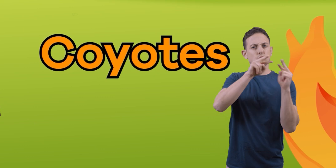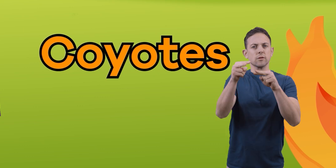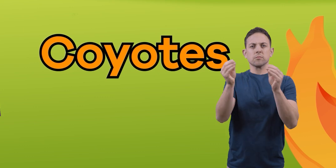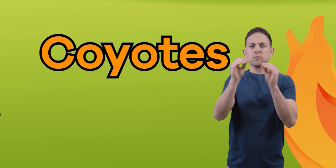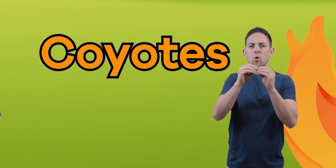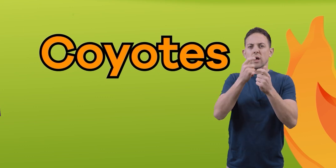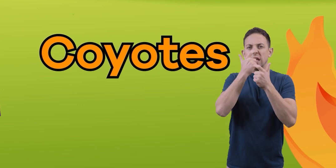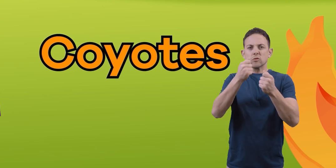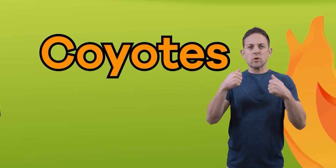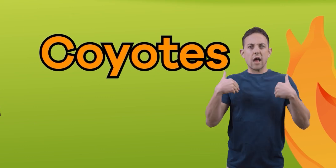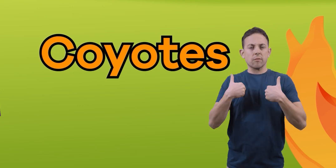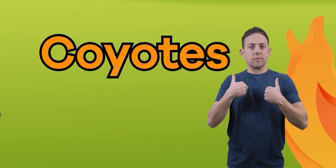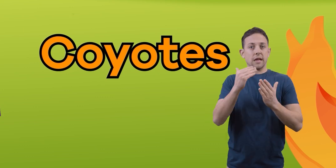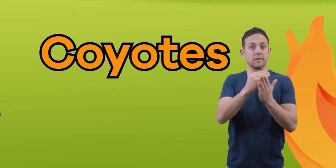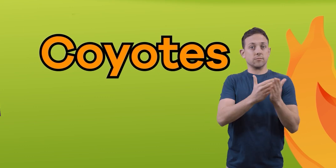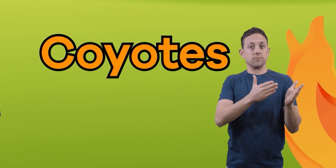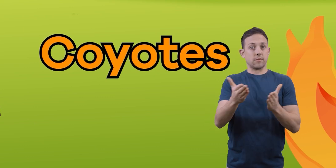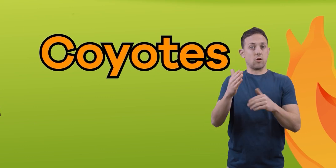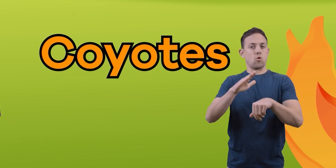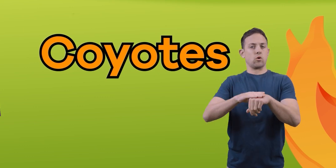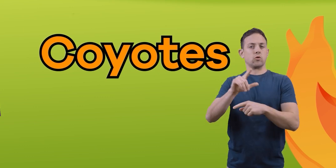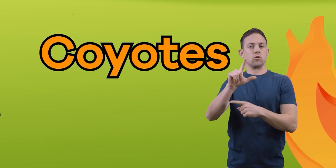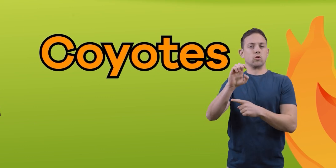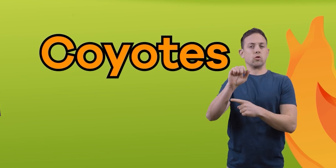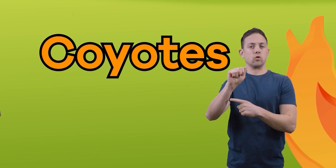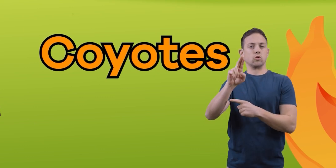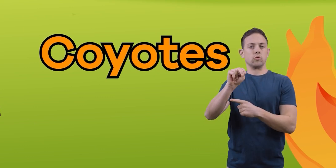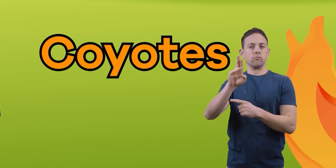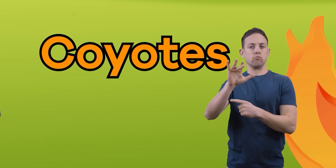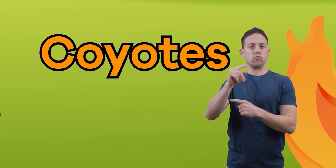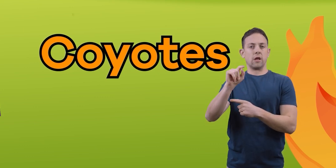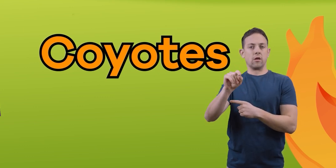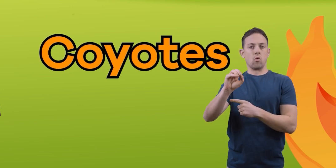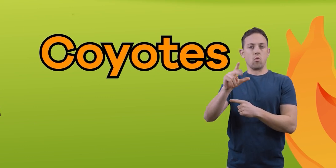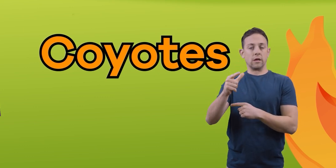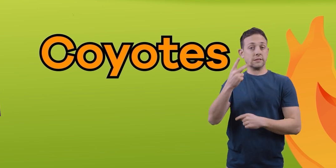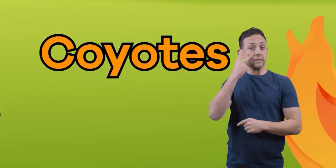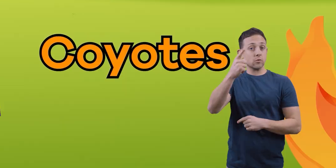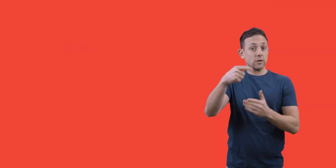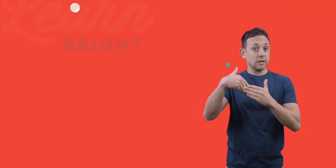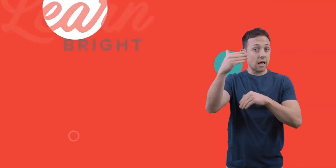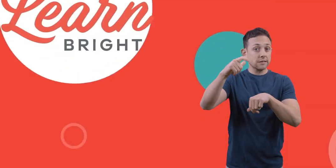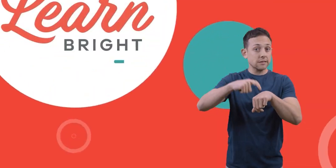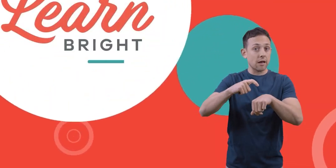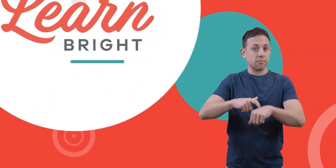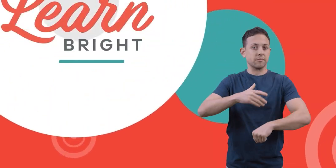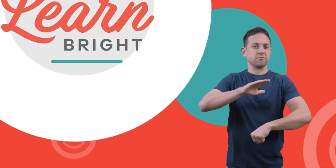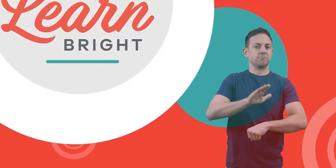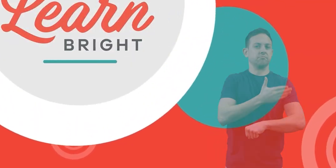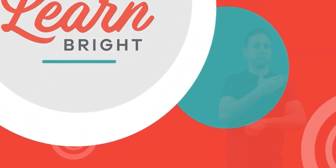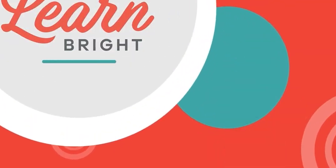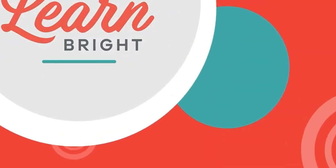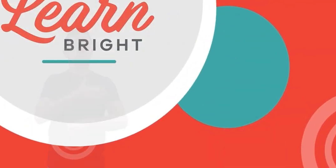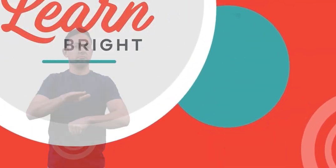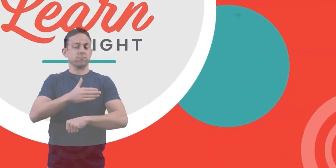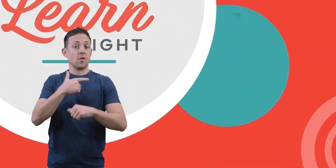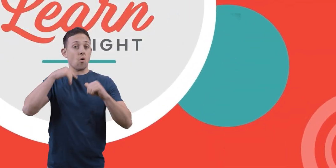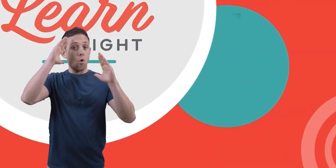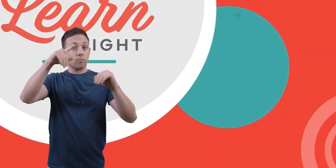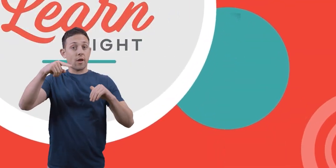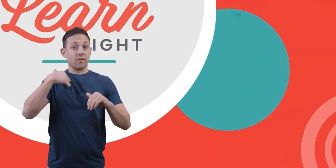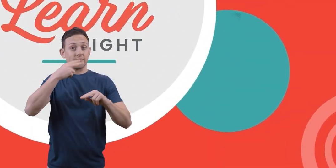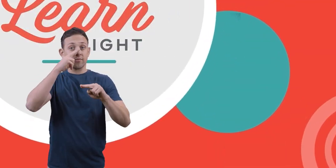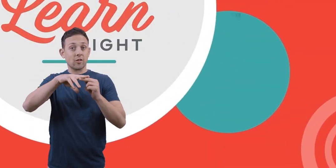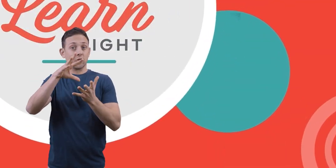more interesting animal lesson plans on LearnBrite.org. See you next time! Hope you had fun